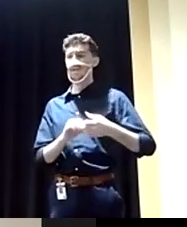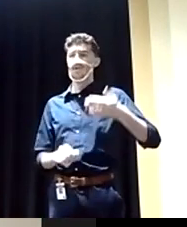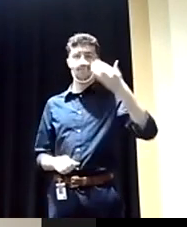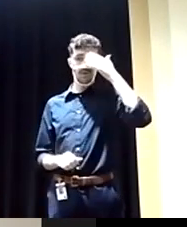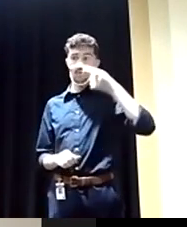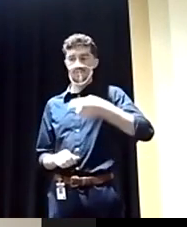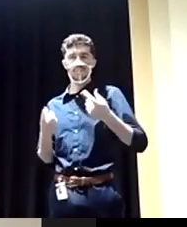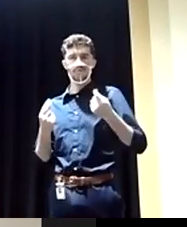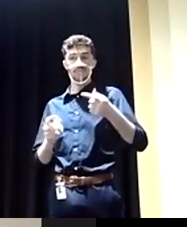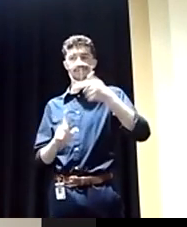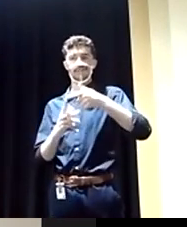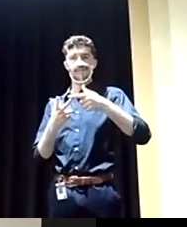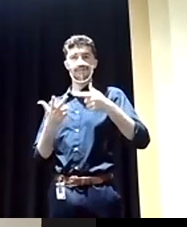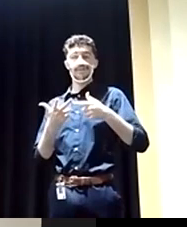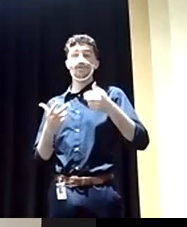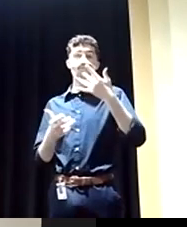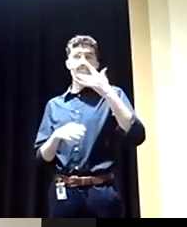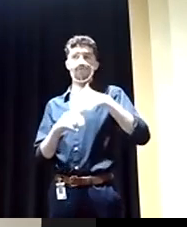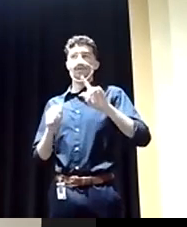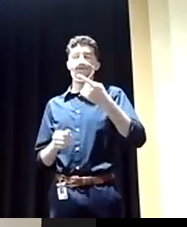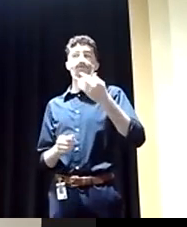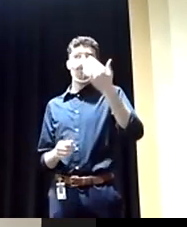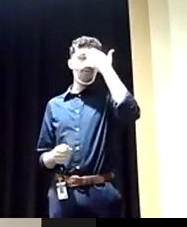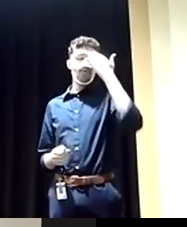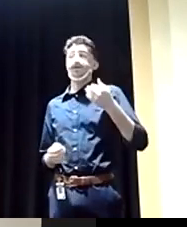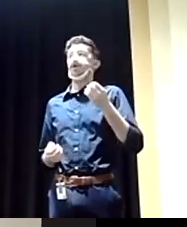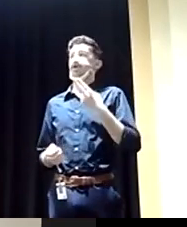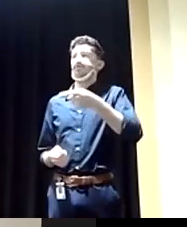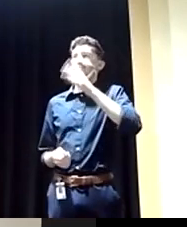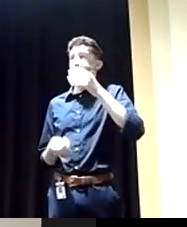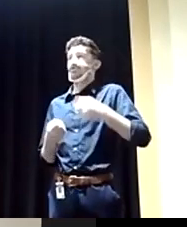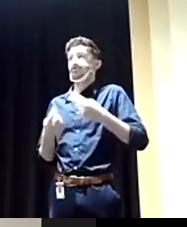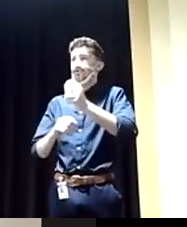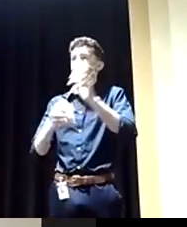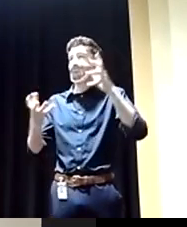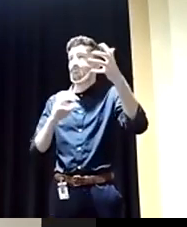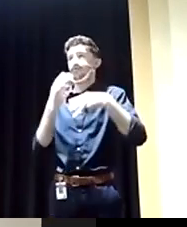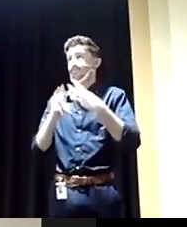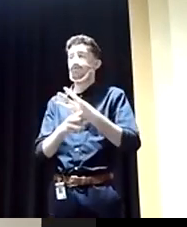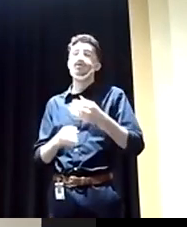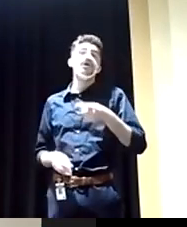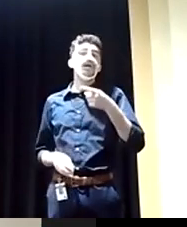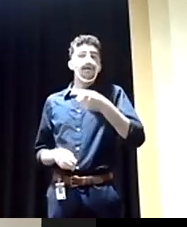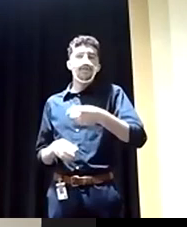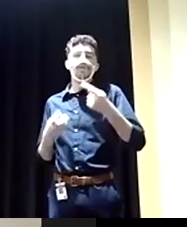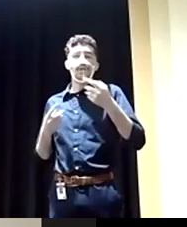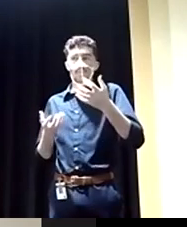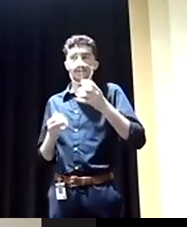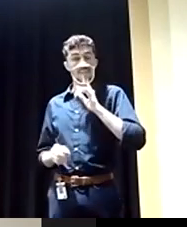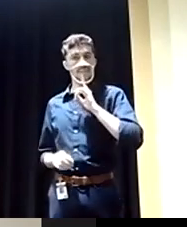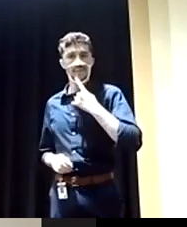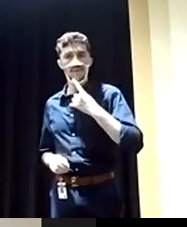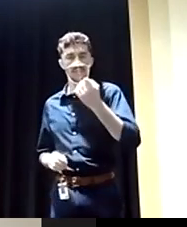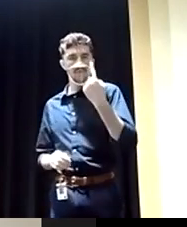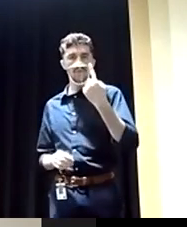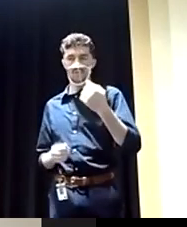they're doing other than to, to cause chaos and to achieve nuclear status, just because they would perceive to be taken more seriously in